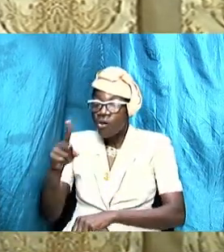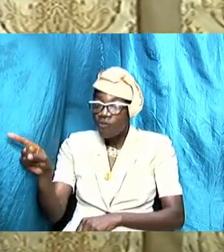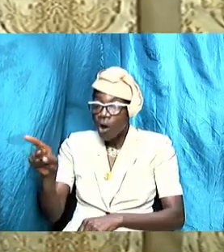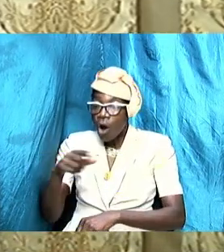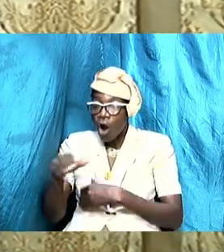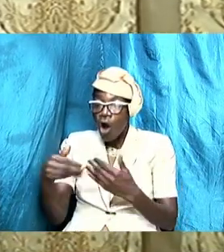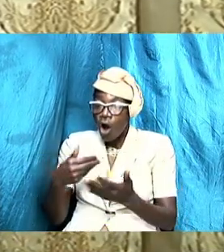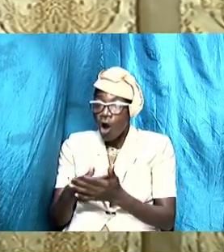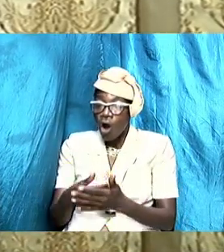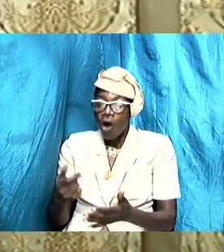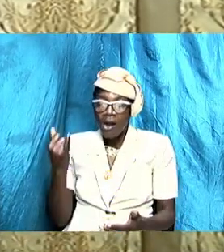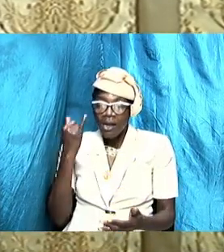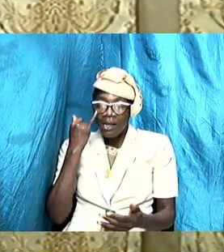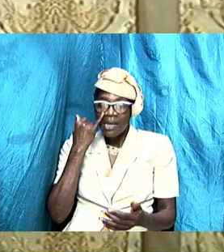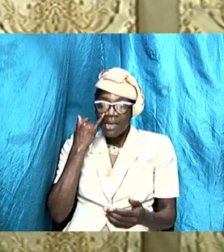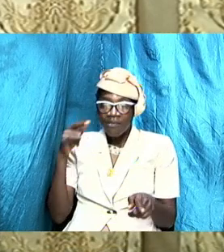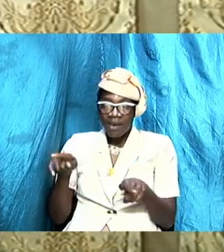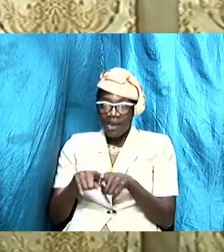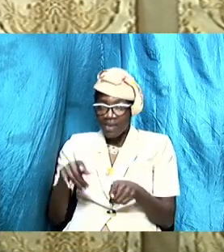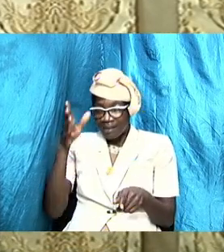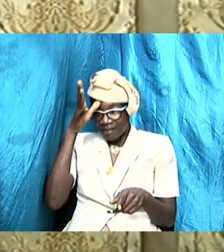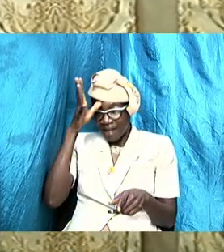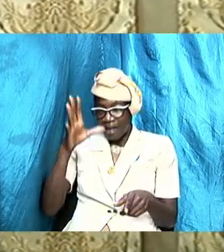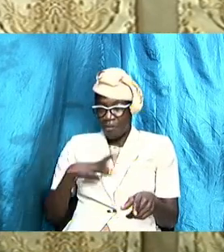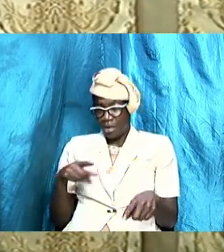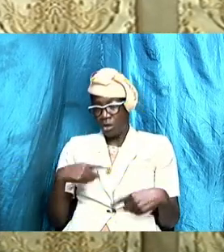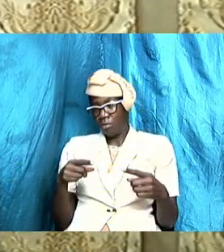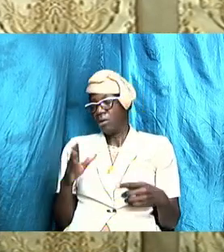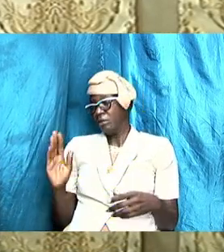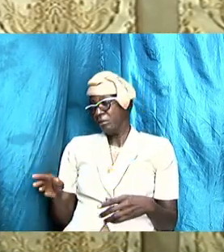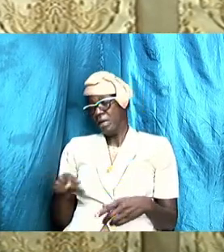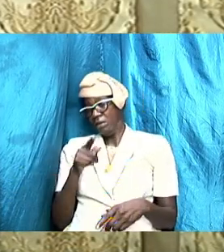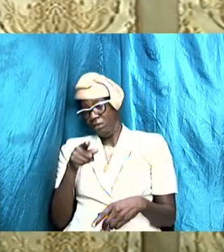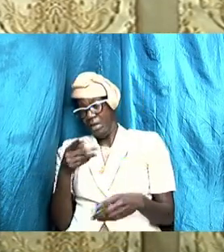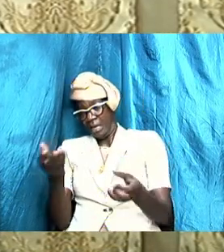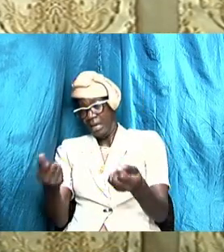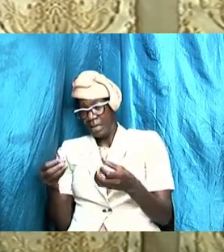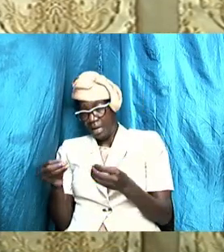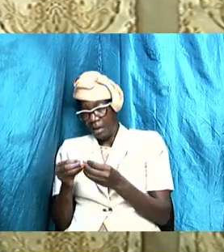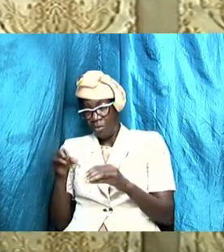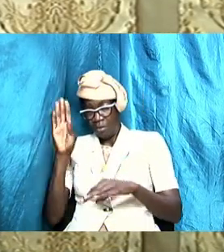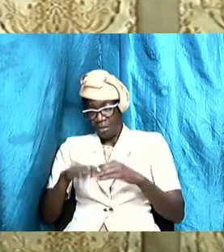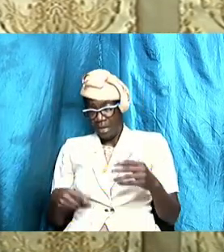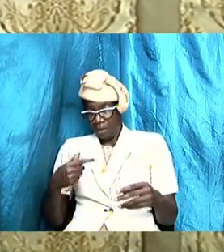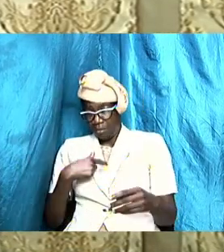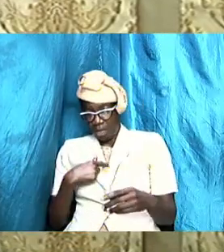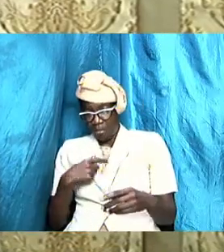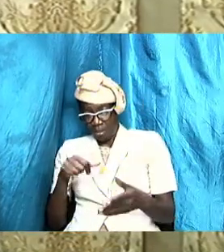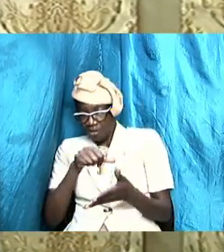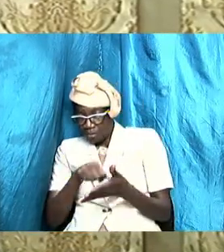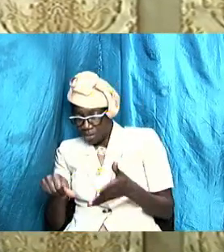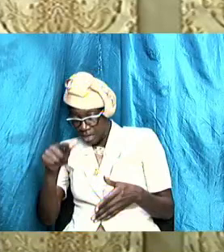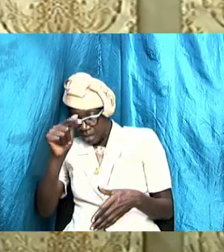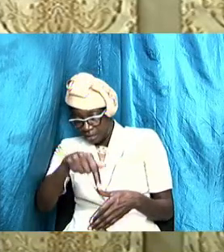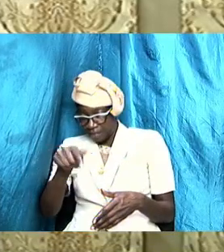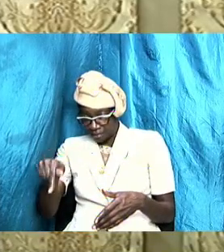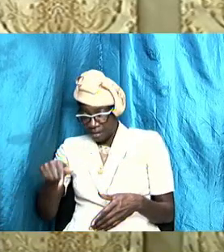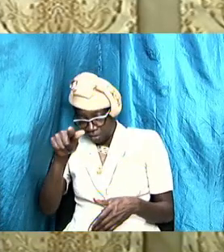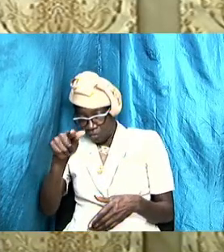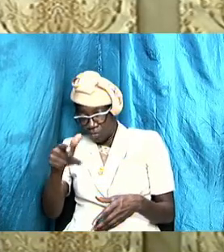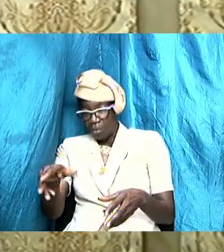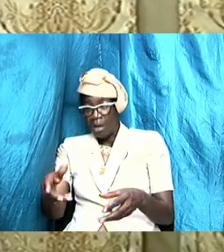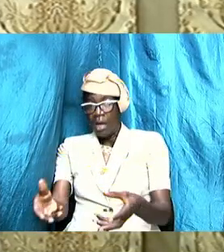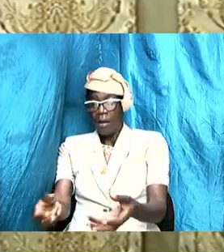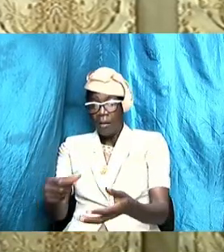if as a man you go aside and say she earned more than me so she on her own make she pay this this and this and you buy a pound of rice